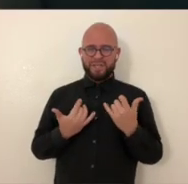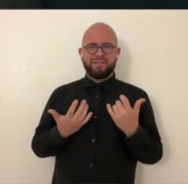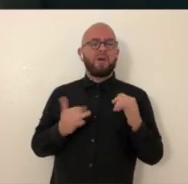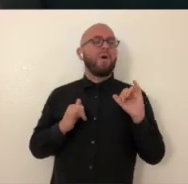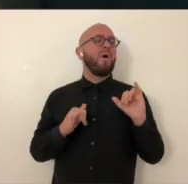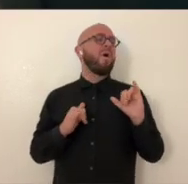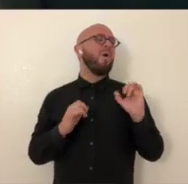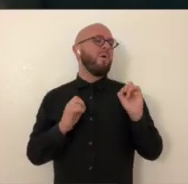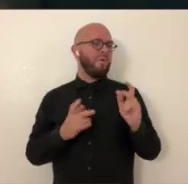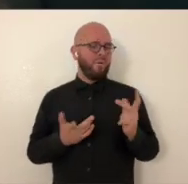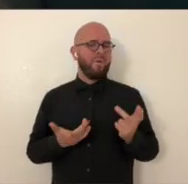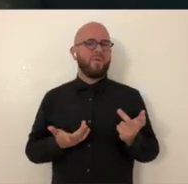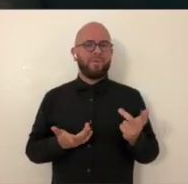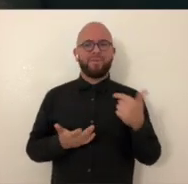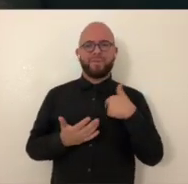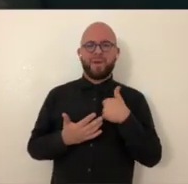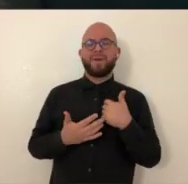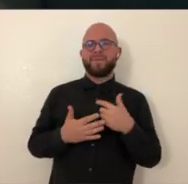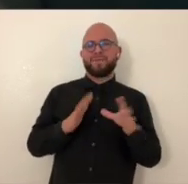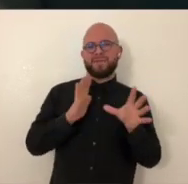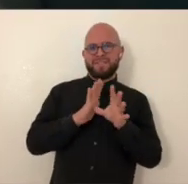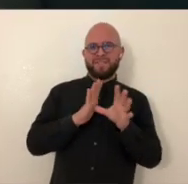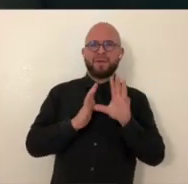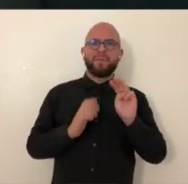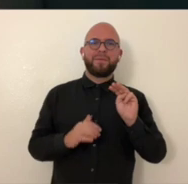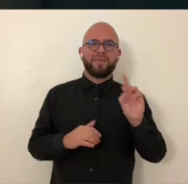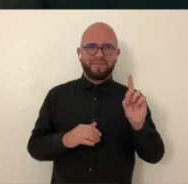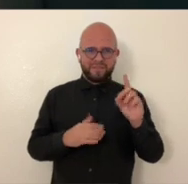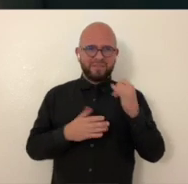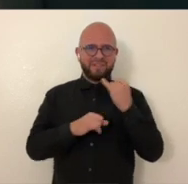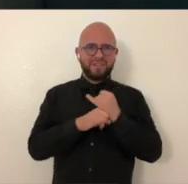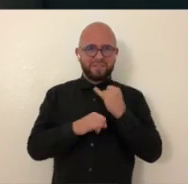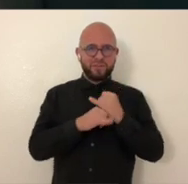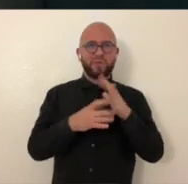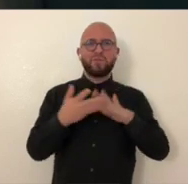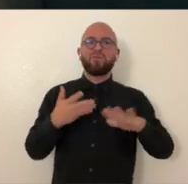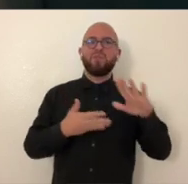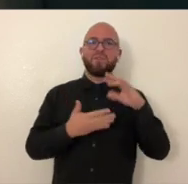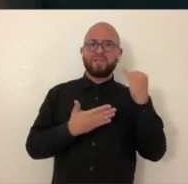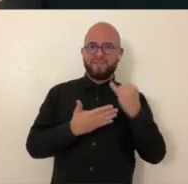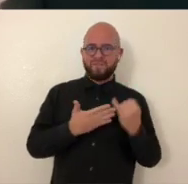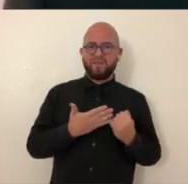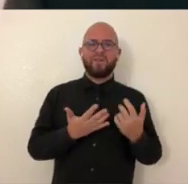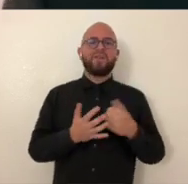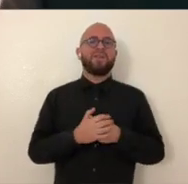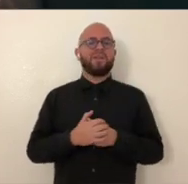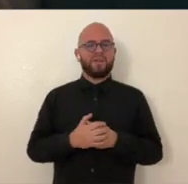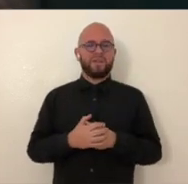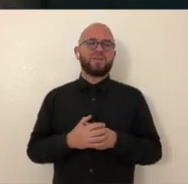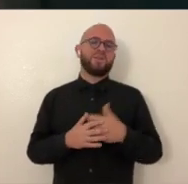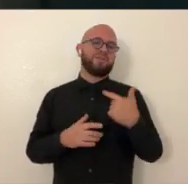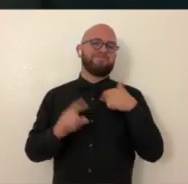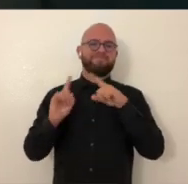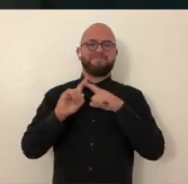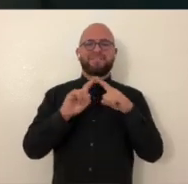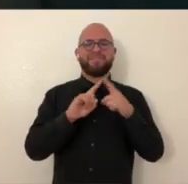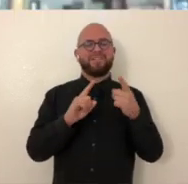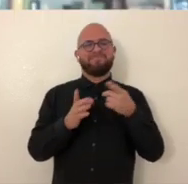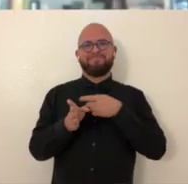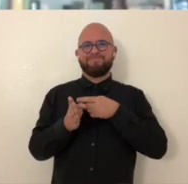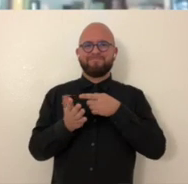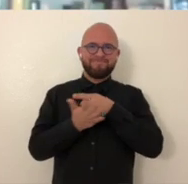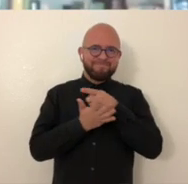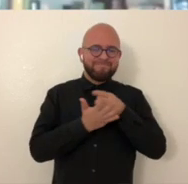I don't teach. I'm a student currently. Okay. I'm a senior at Maryland Institute College of Art. I